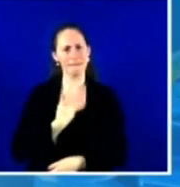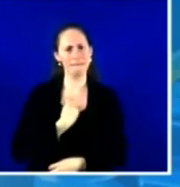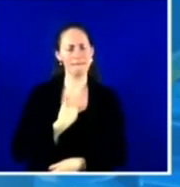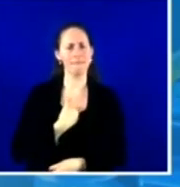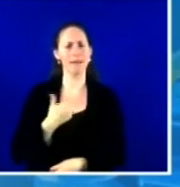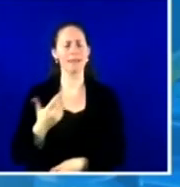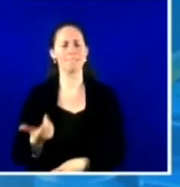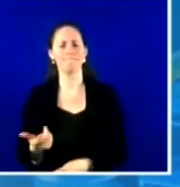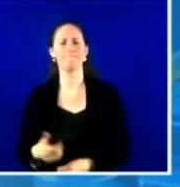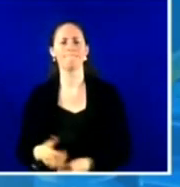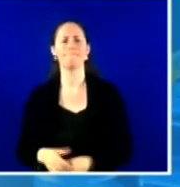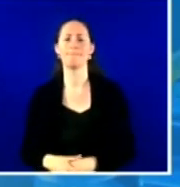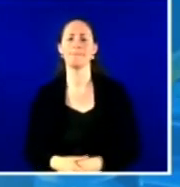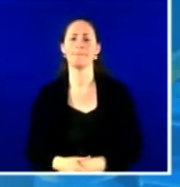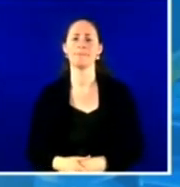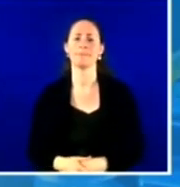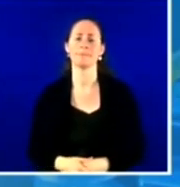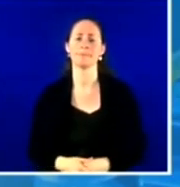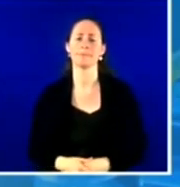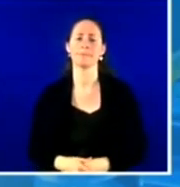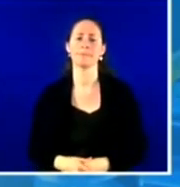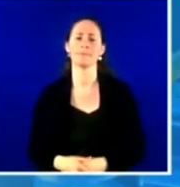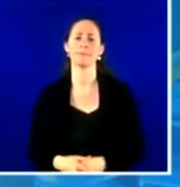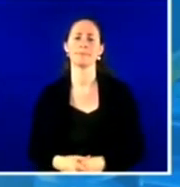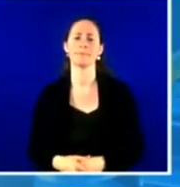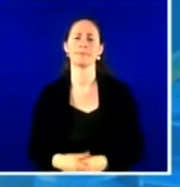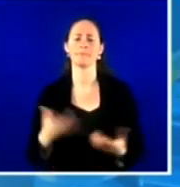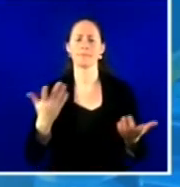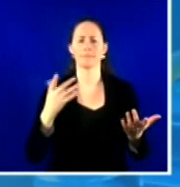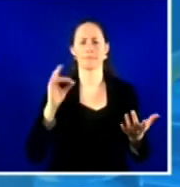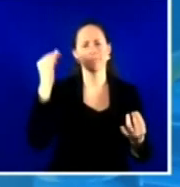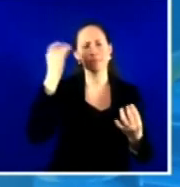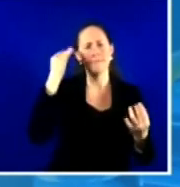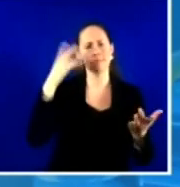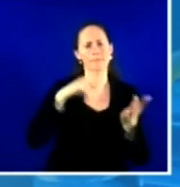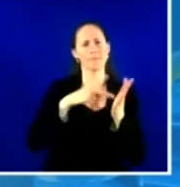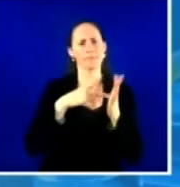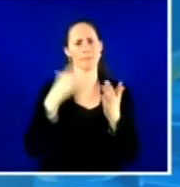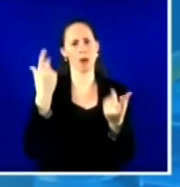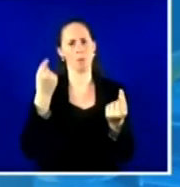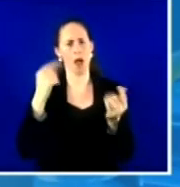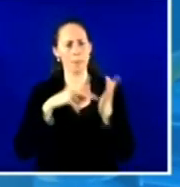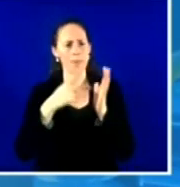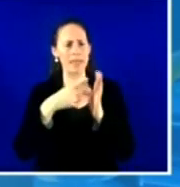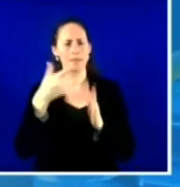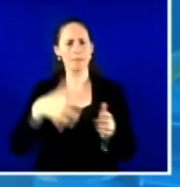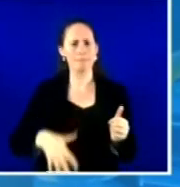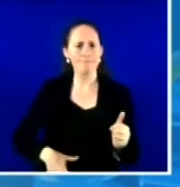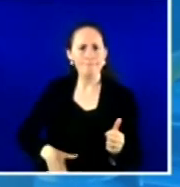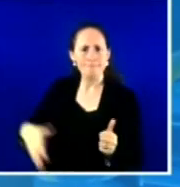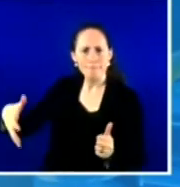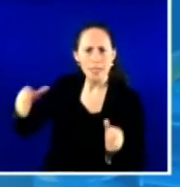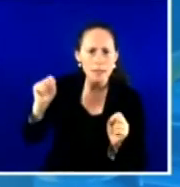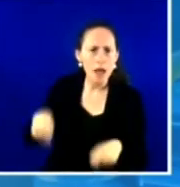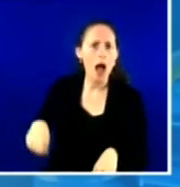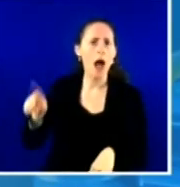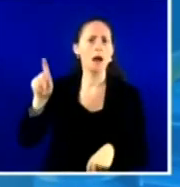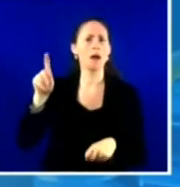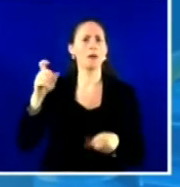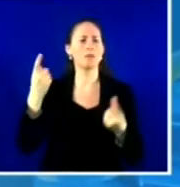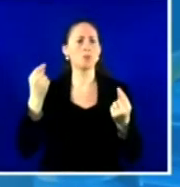the discussion about what this means for their fertility, what this means for passing on genetic mutations to